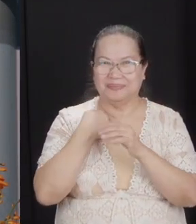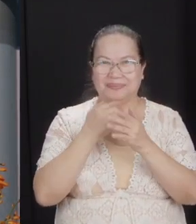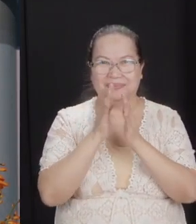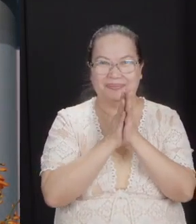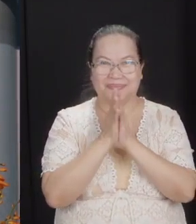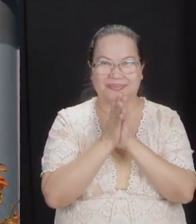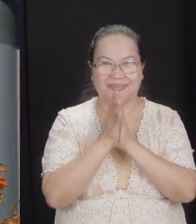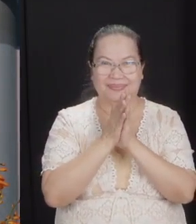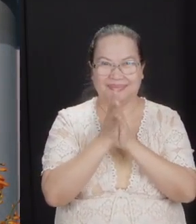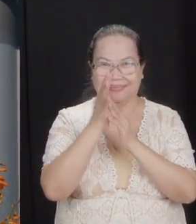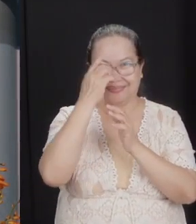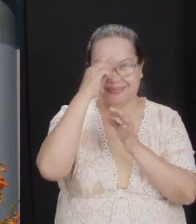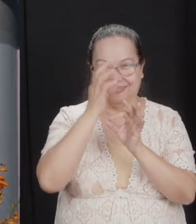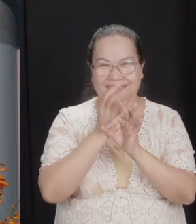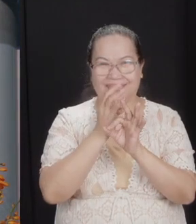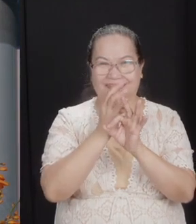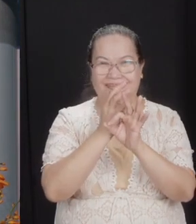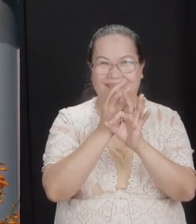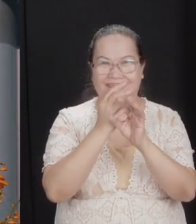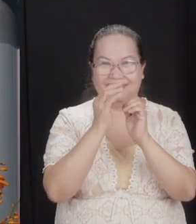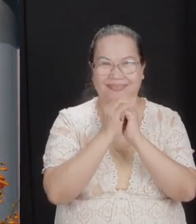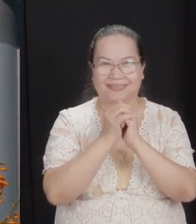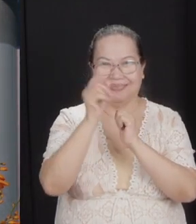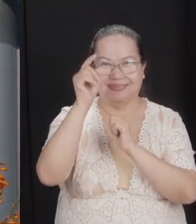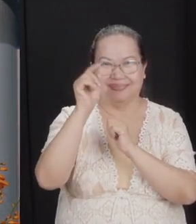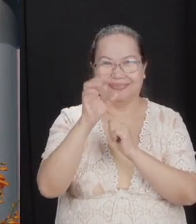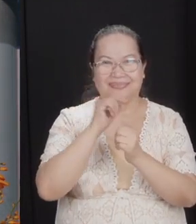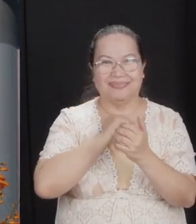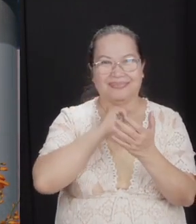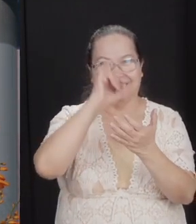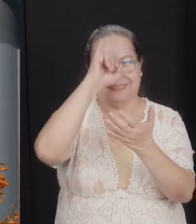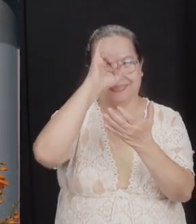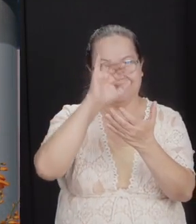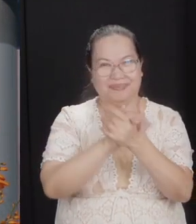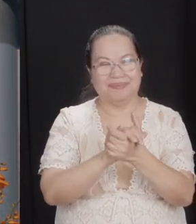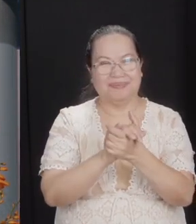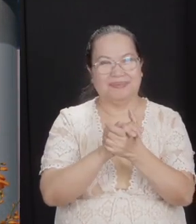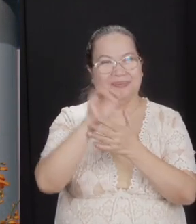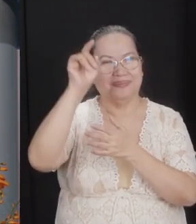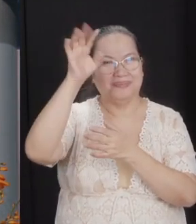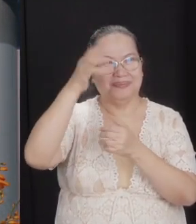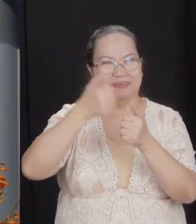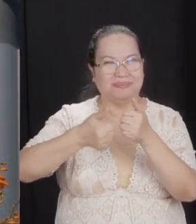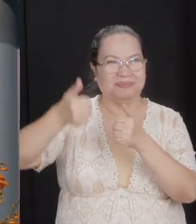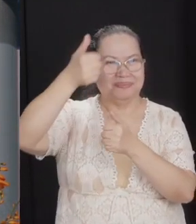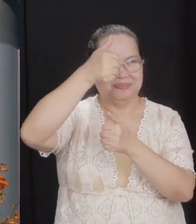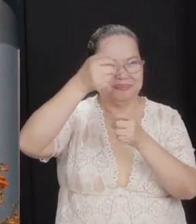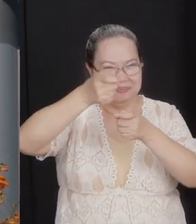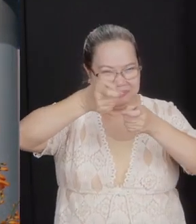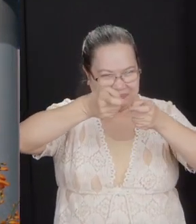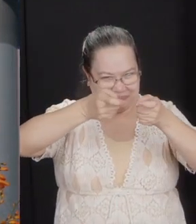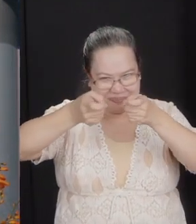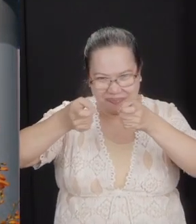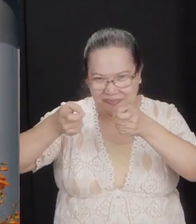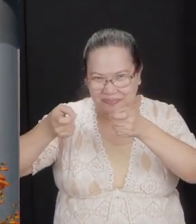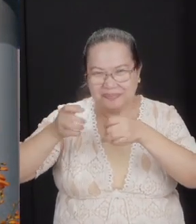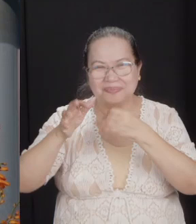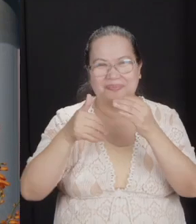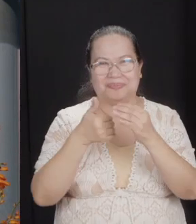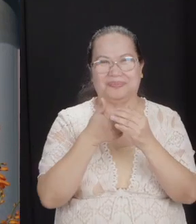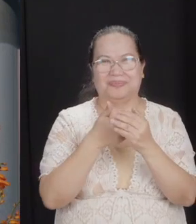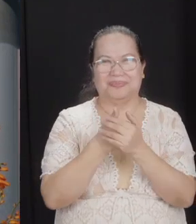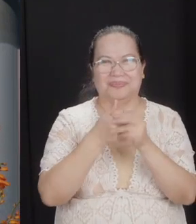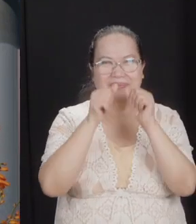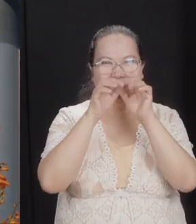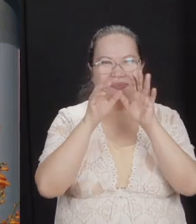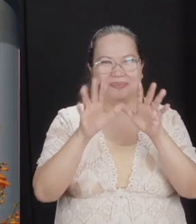for the faithful worship of God. That's why I believe God superintended, oversaw, and blessed the outcome. They